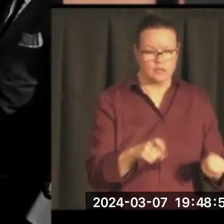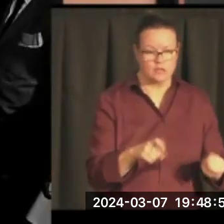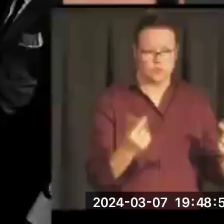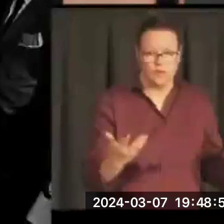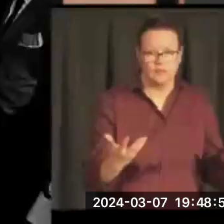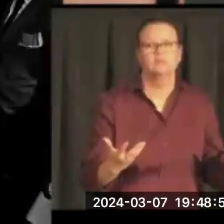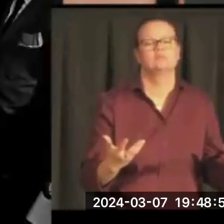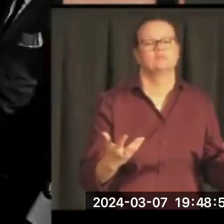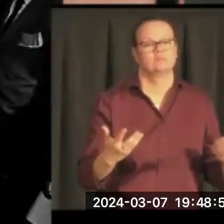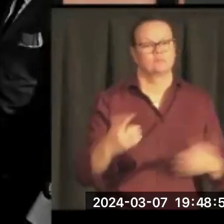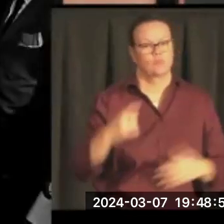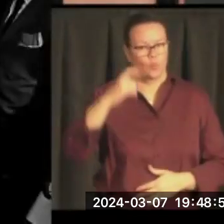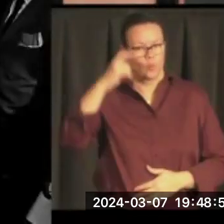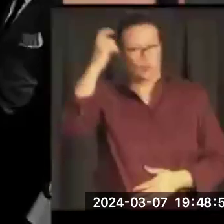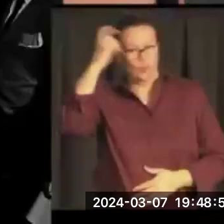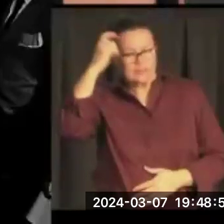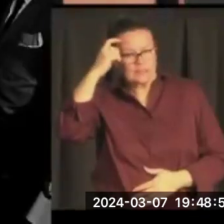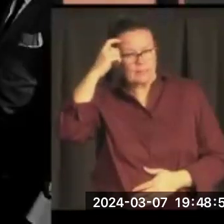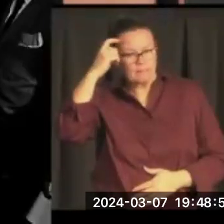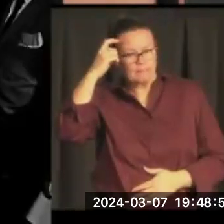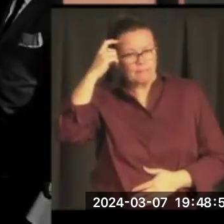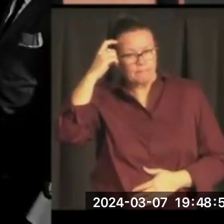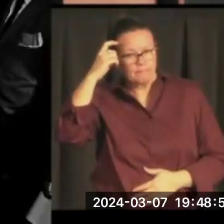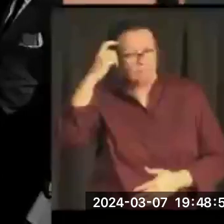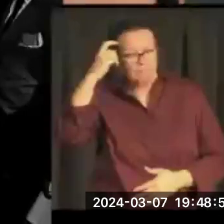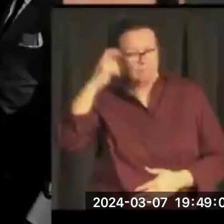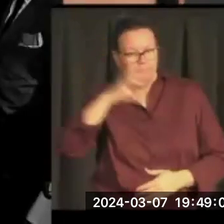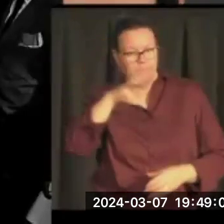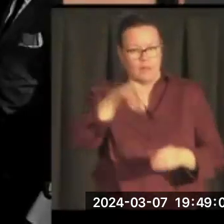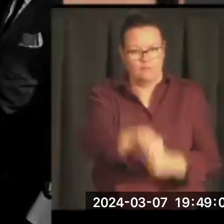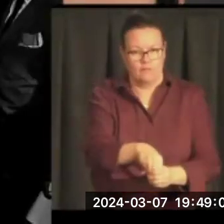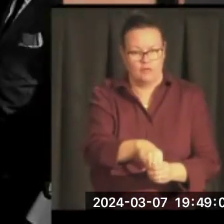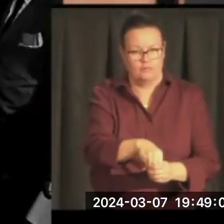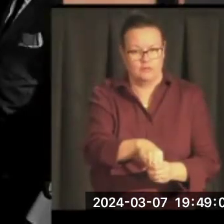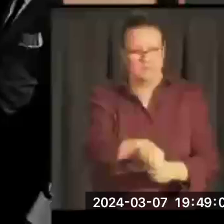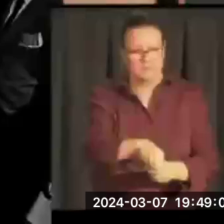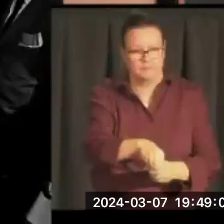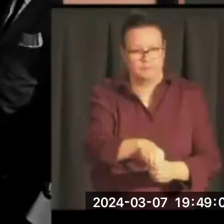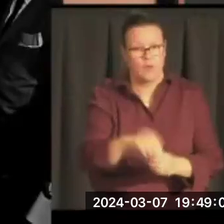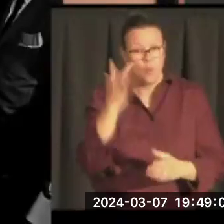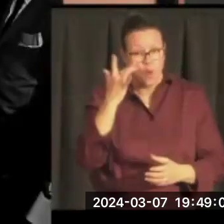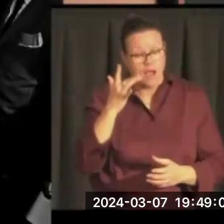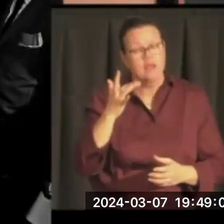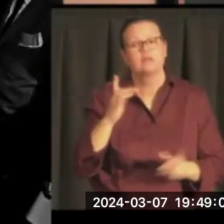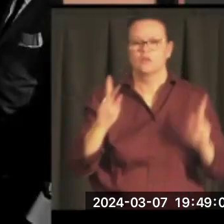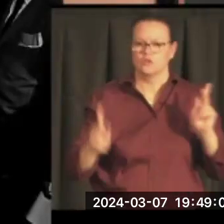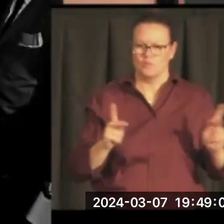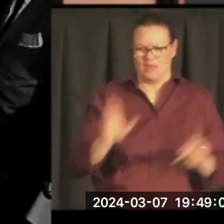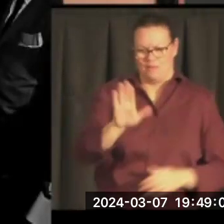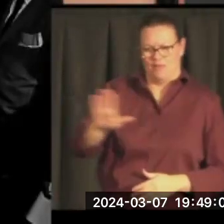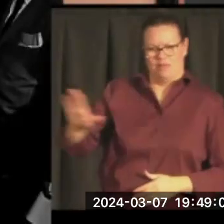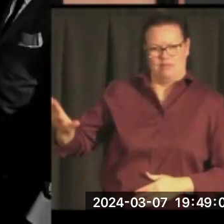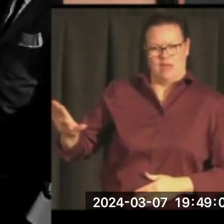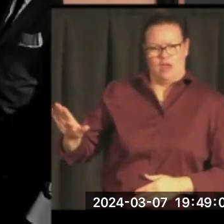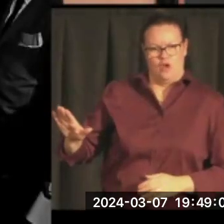wisdom, the collective wisdom of this body, so the efforts of others in this nation to finally face up to